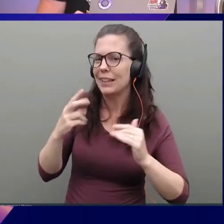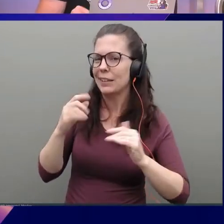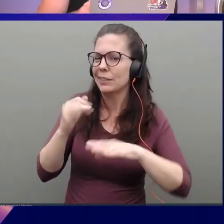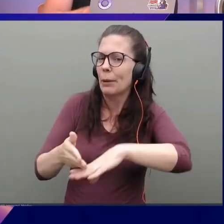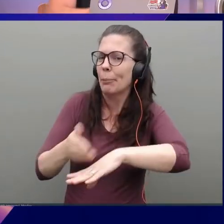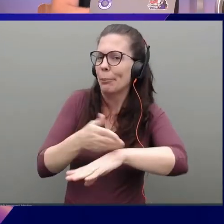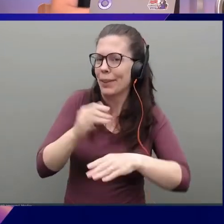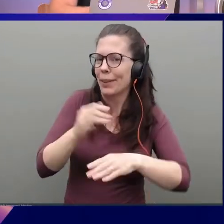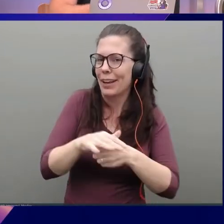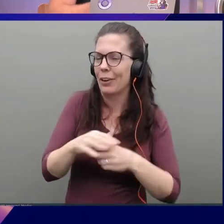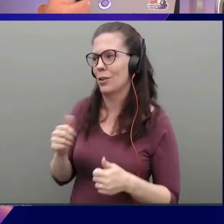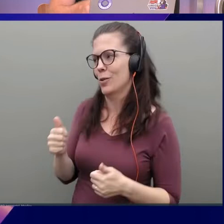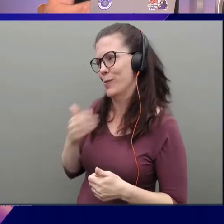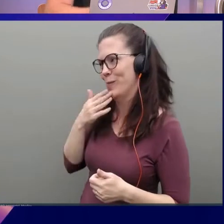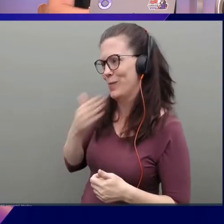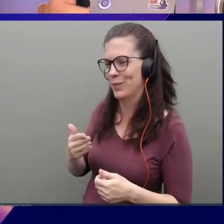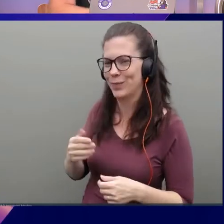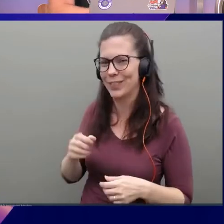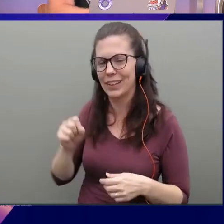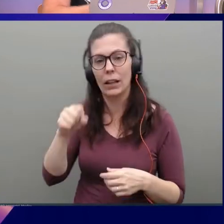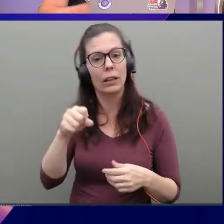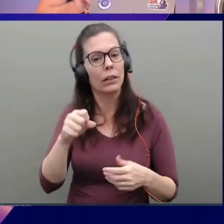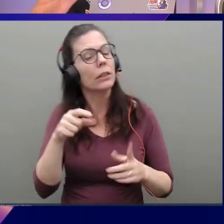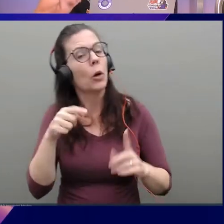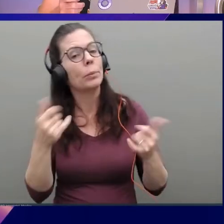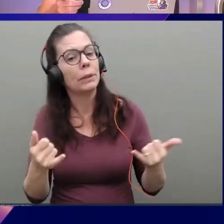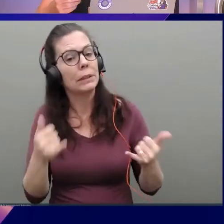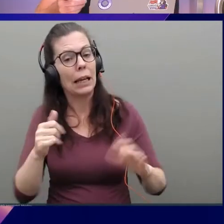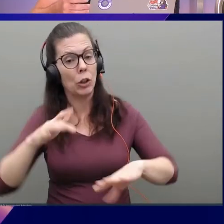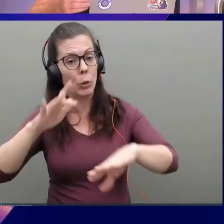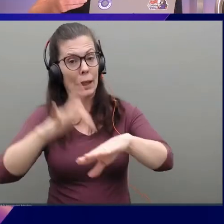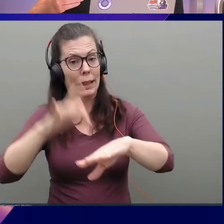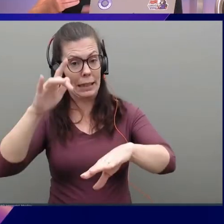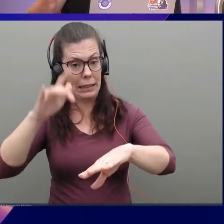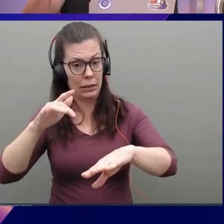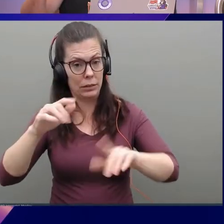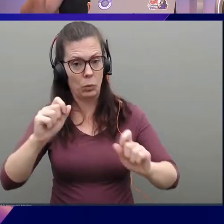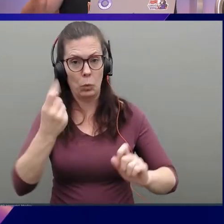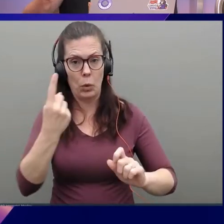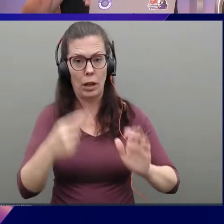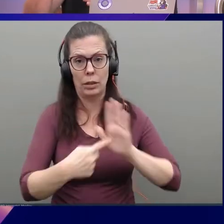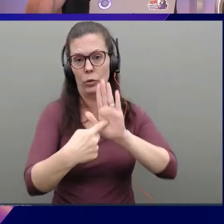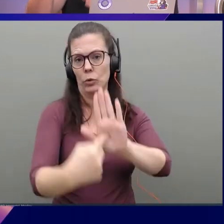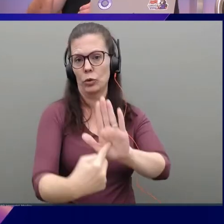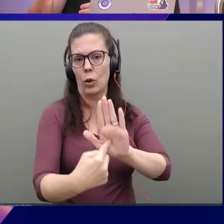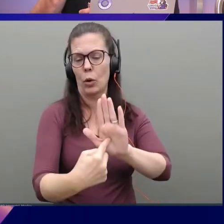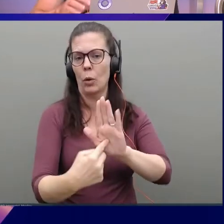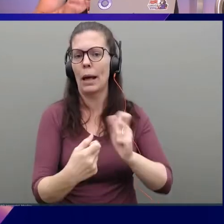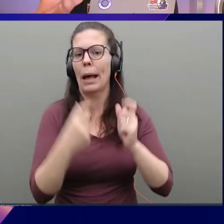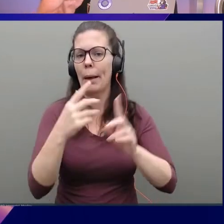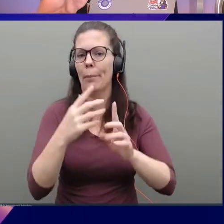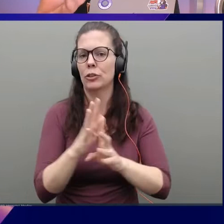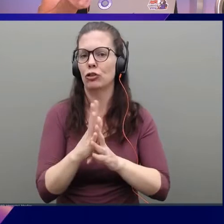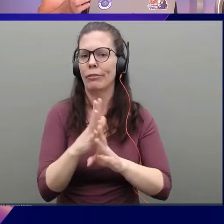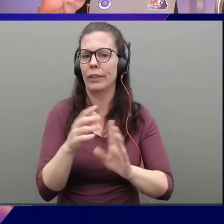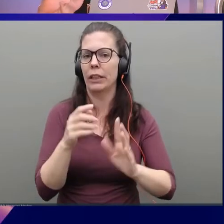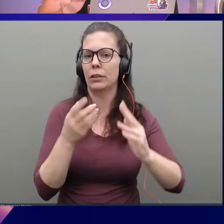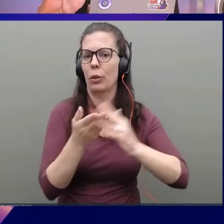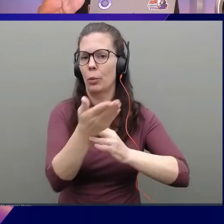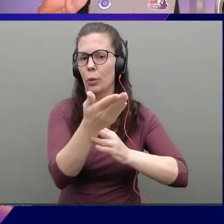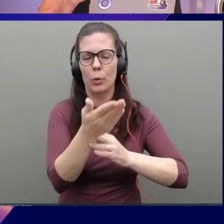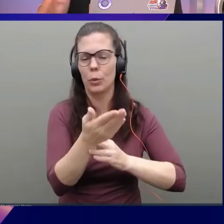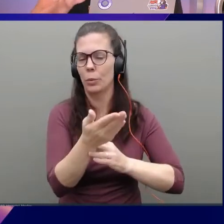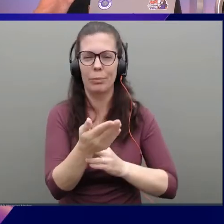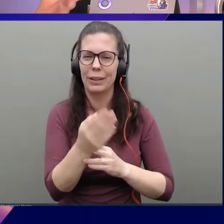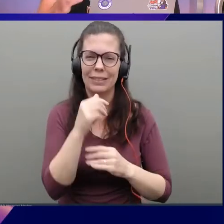Nice, nice. But right, today what you would do is you would click on one of these, and it will show you how much traffic is going through, but it's not quite as